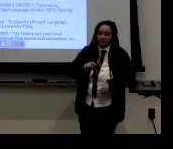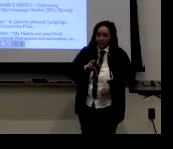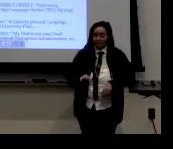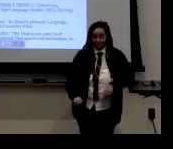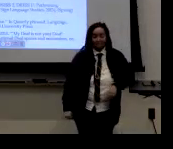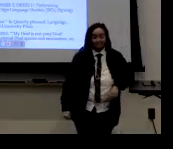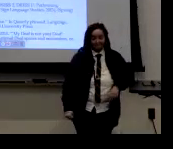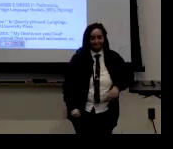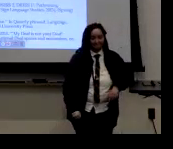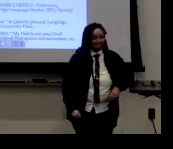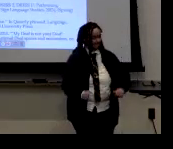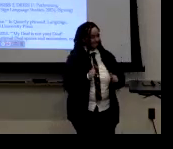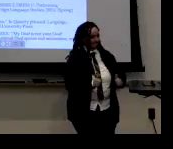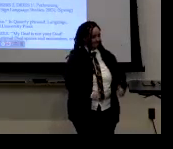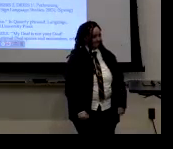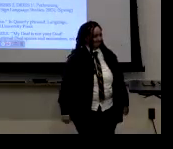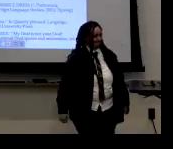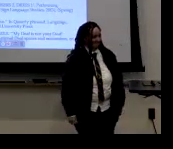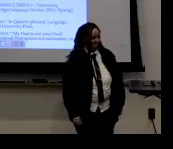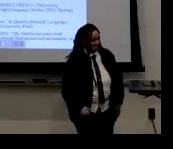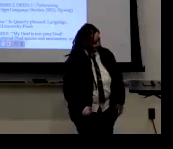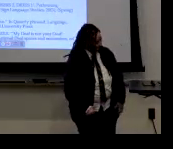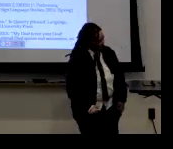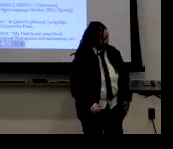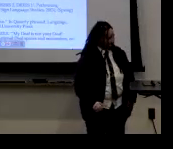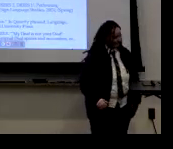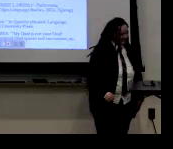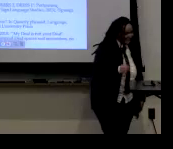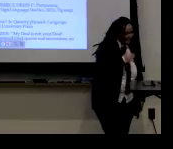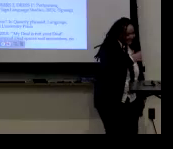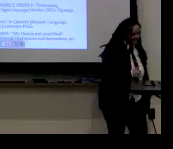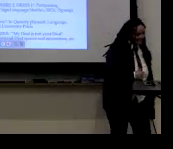references with you here. Thank you.